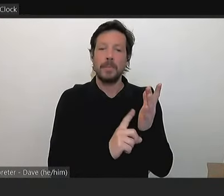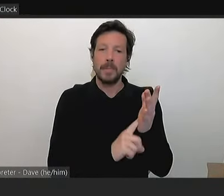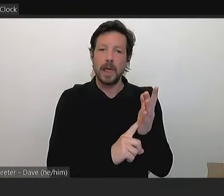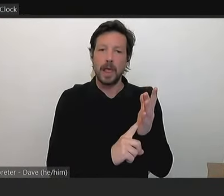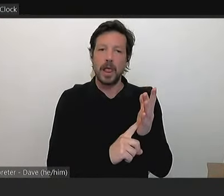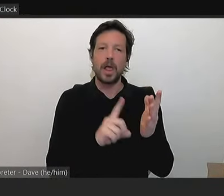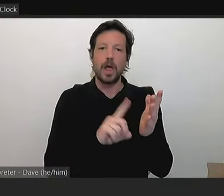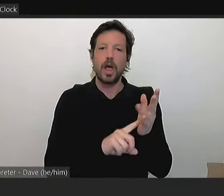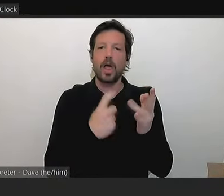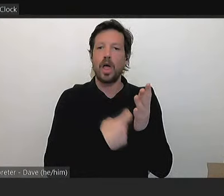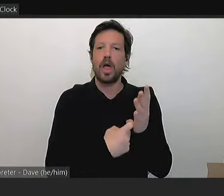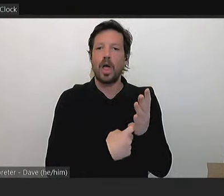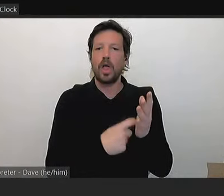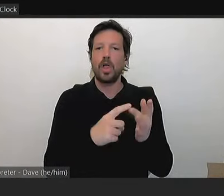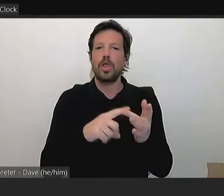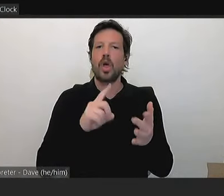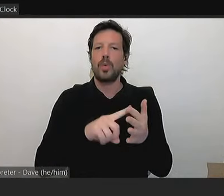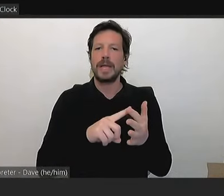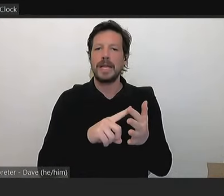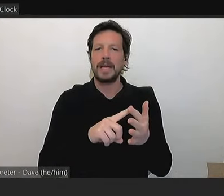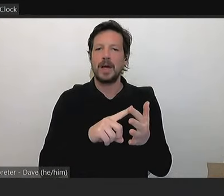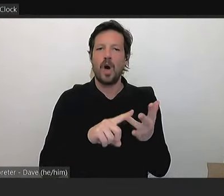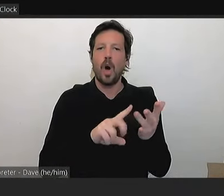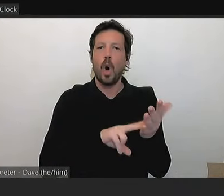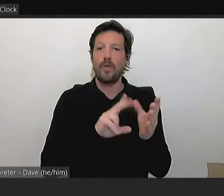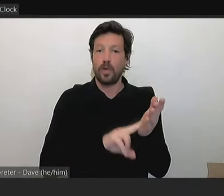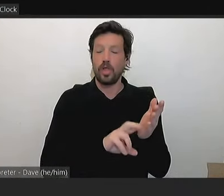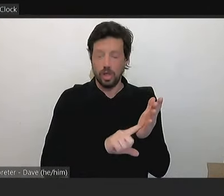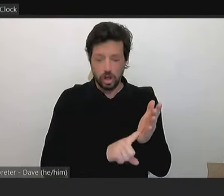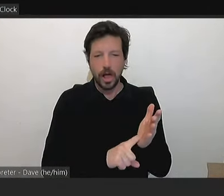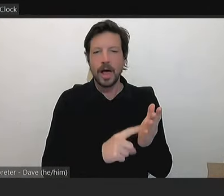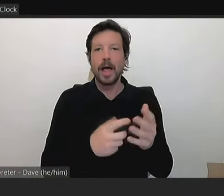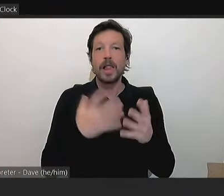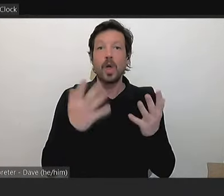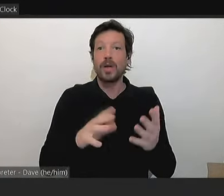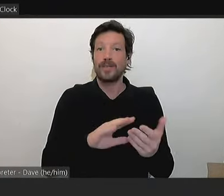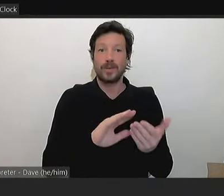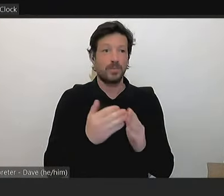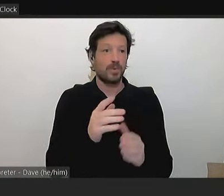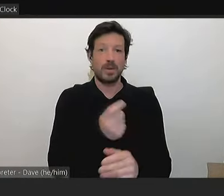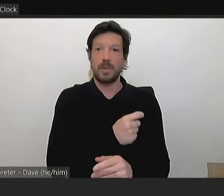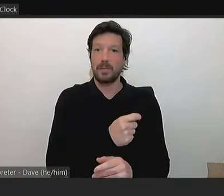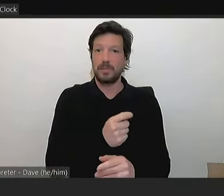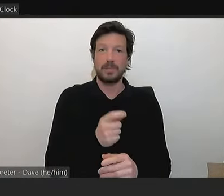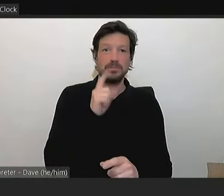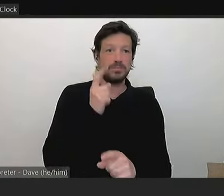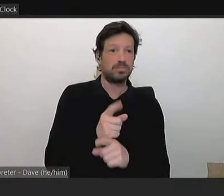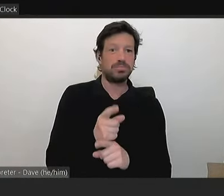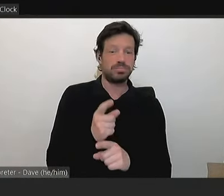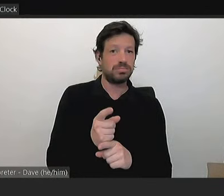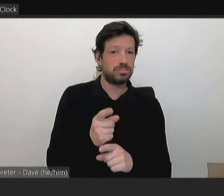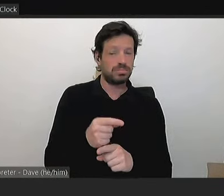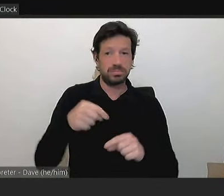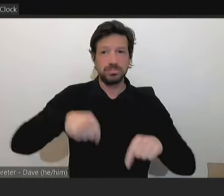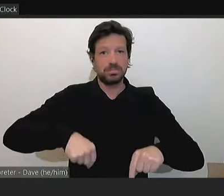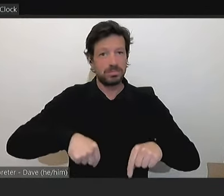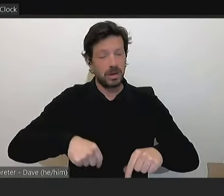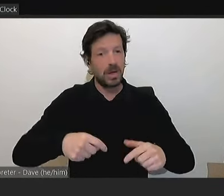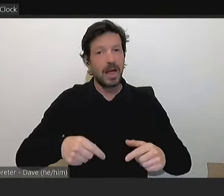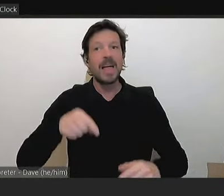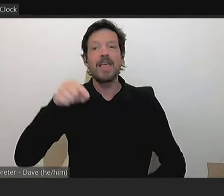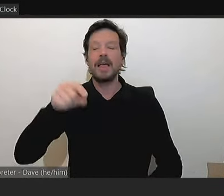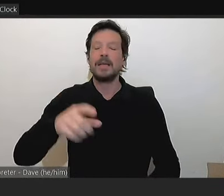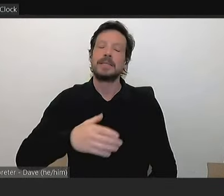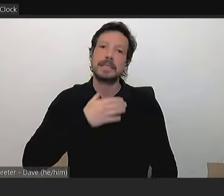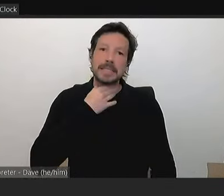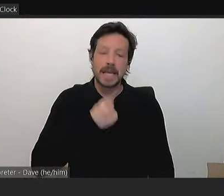community members submit to this council in the last meeting. It's desperately needed. It's